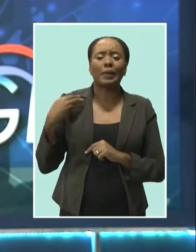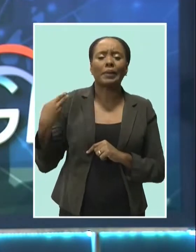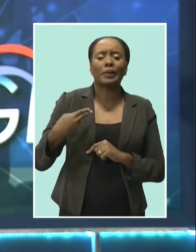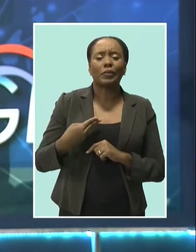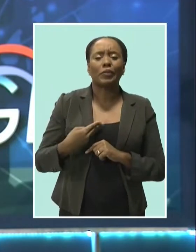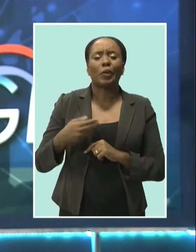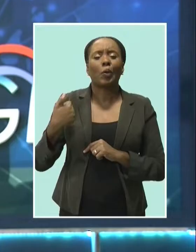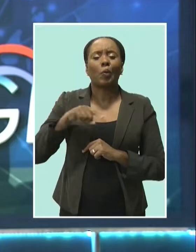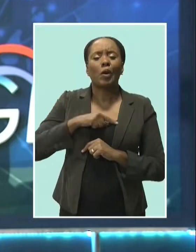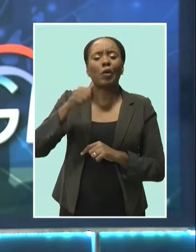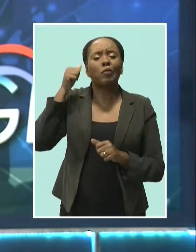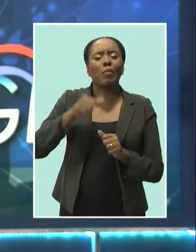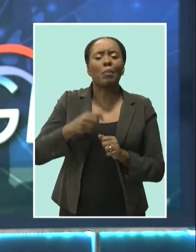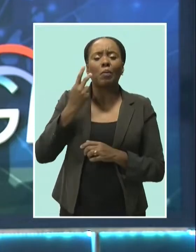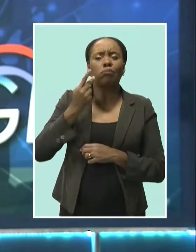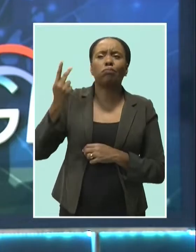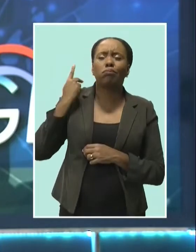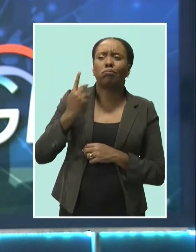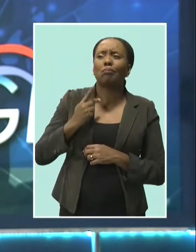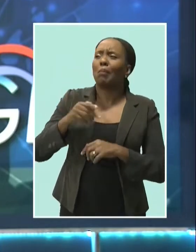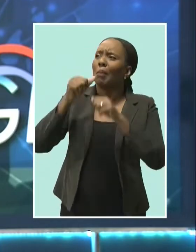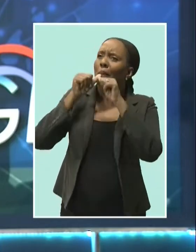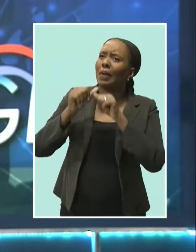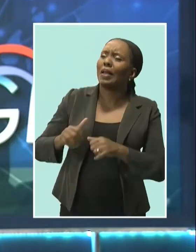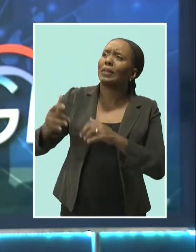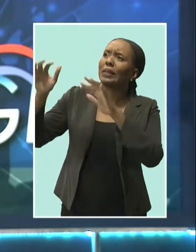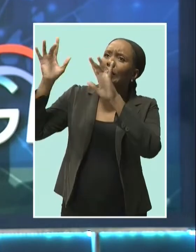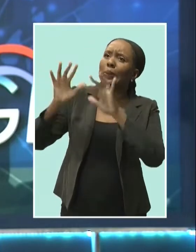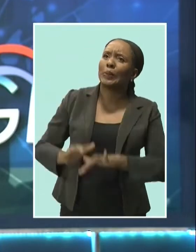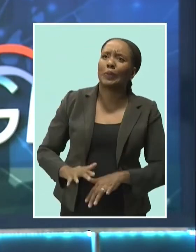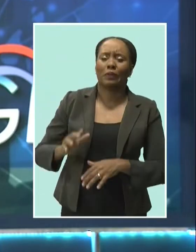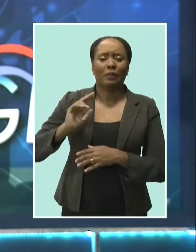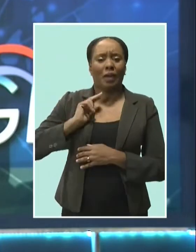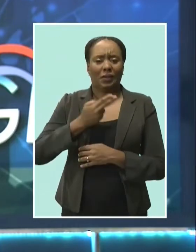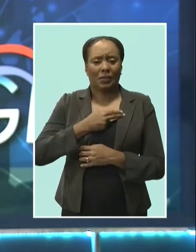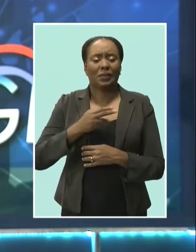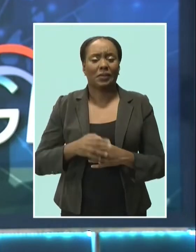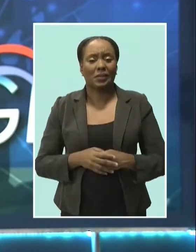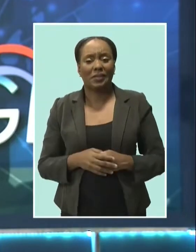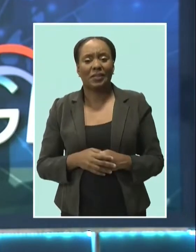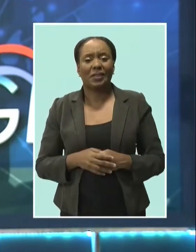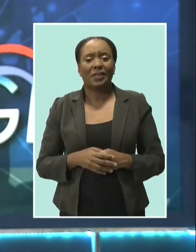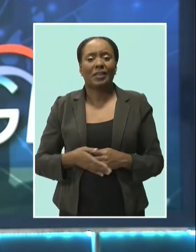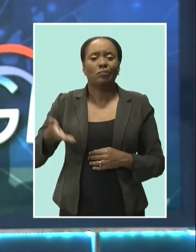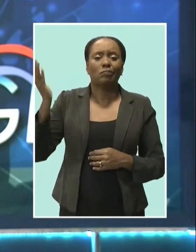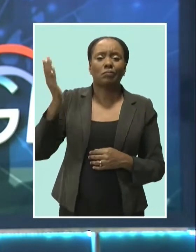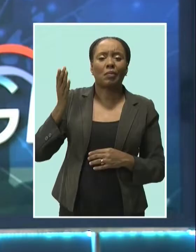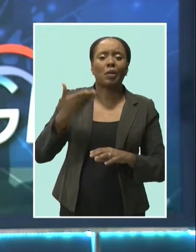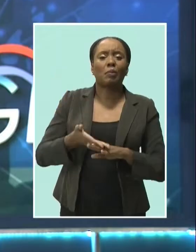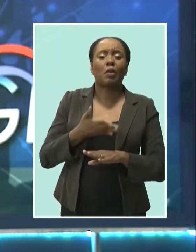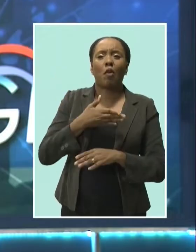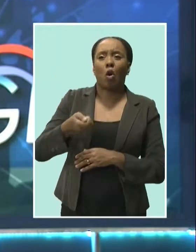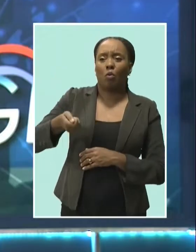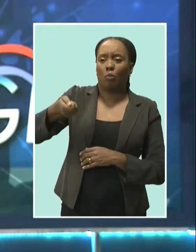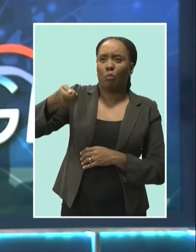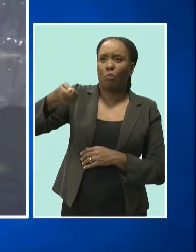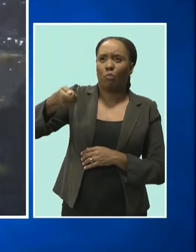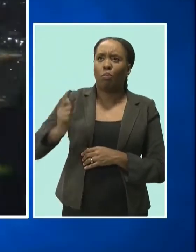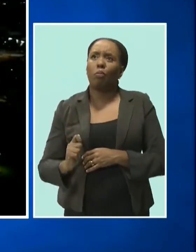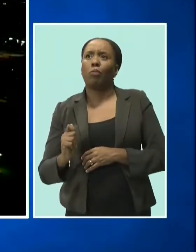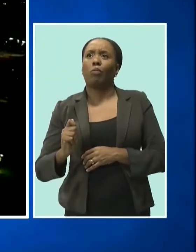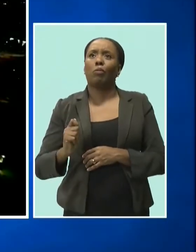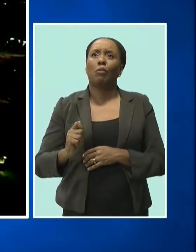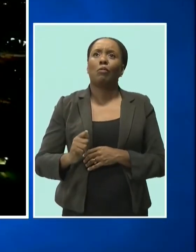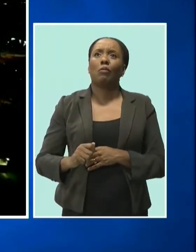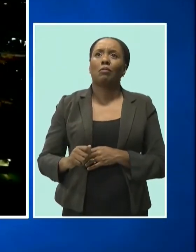heritage reminds us of the many blessings that we have to be thankful for. Minister Sutherland made the comments just before flipping the switch to officially